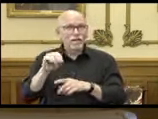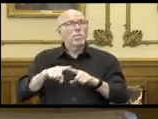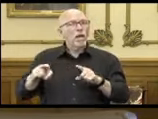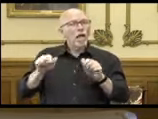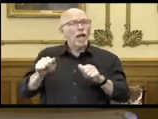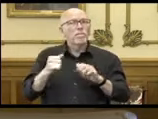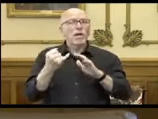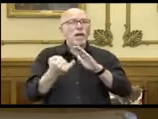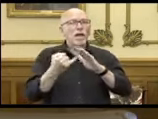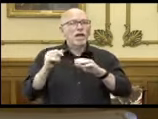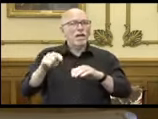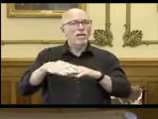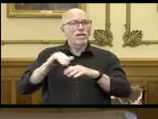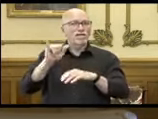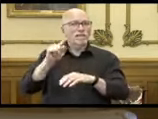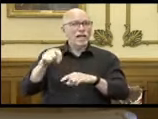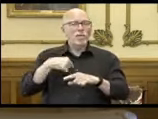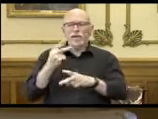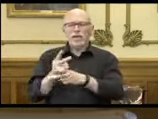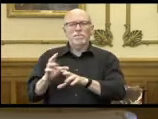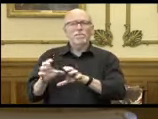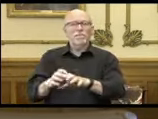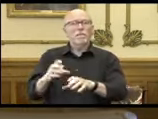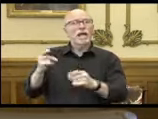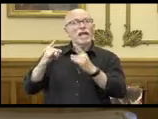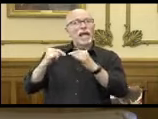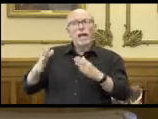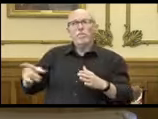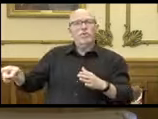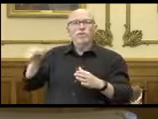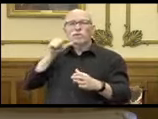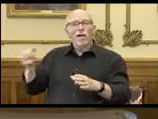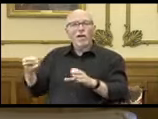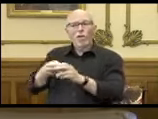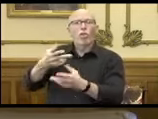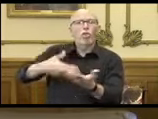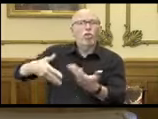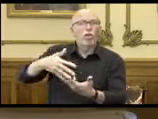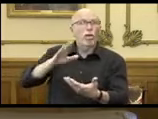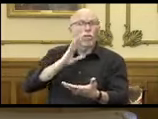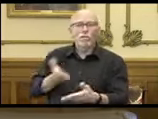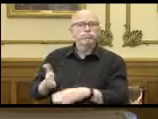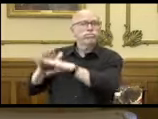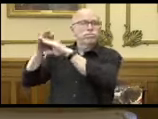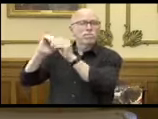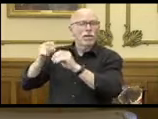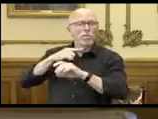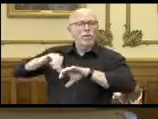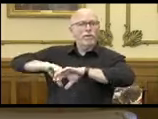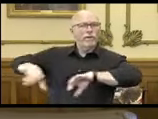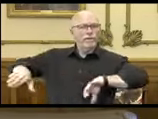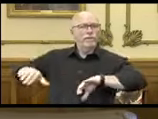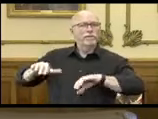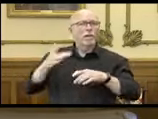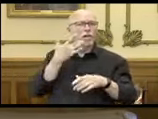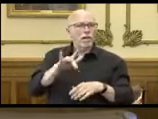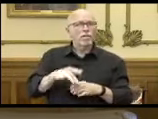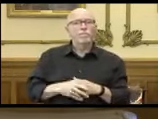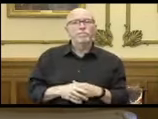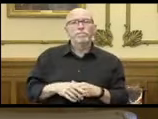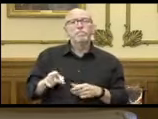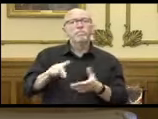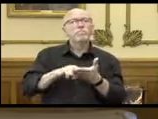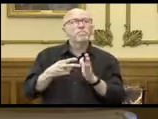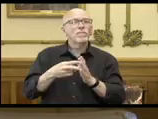isolate on site and we were able to keep the campers from joining the staffers and then increasing the number of infections. This helped